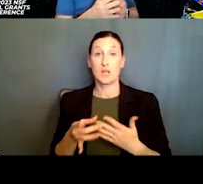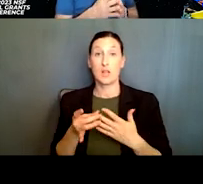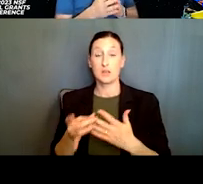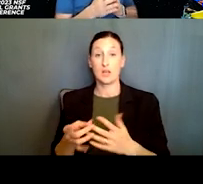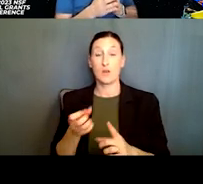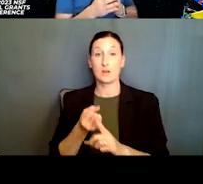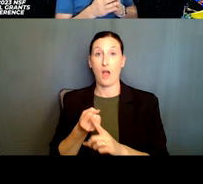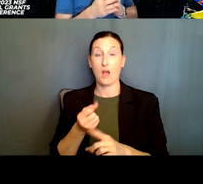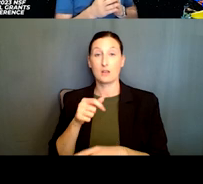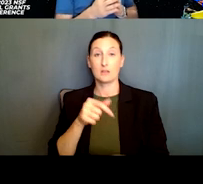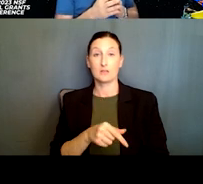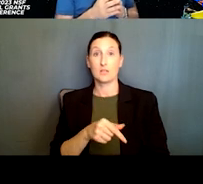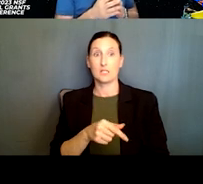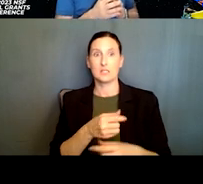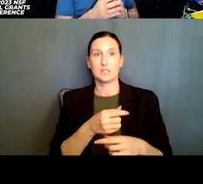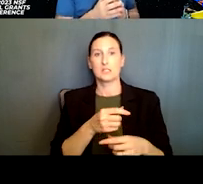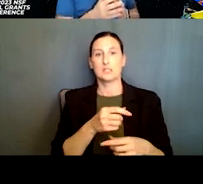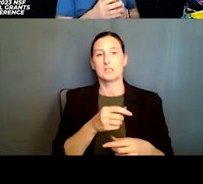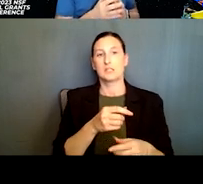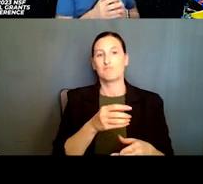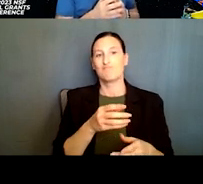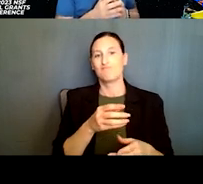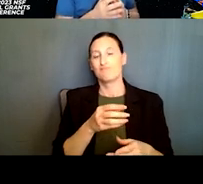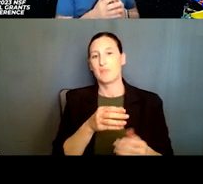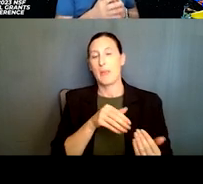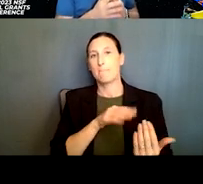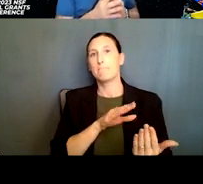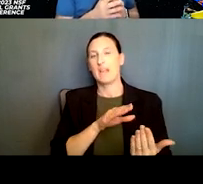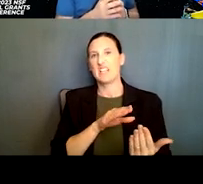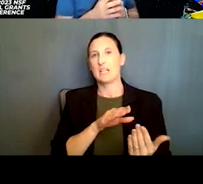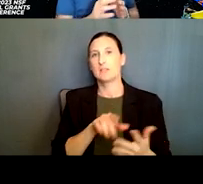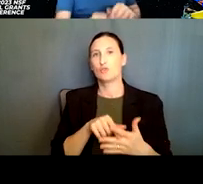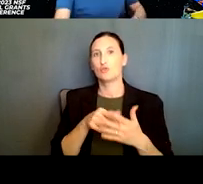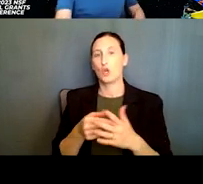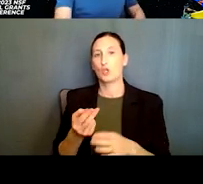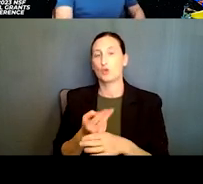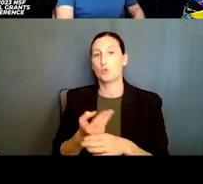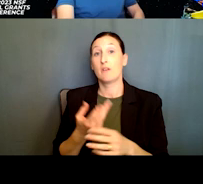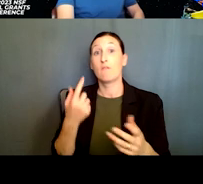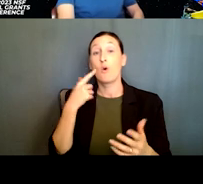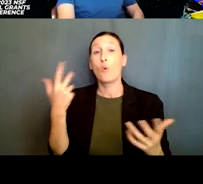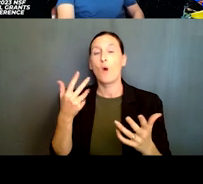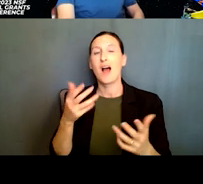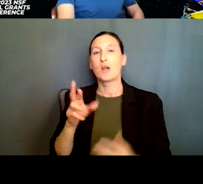this, uh, manufacturing method being, uh, deployed to launch a surgical robotic, uh, startup.